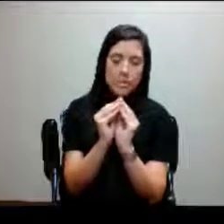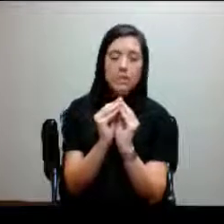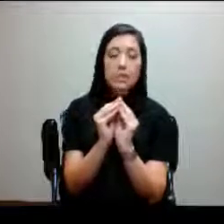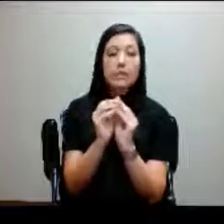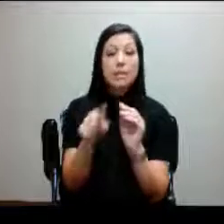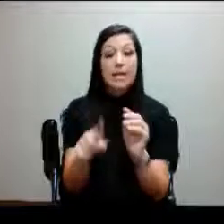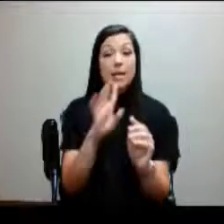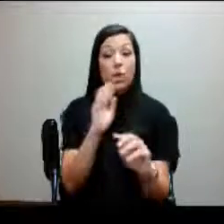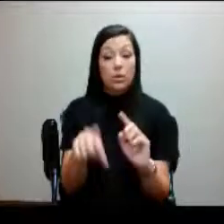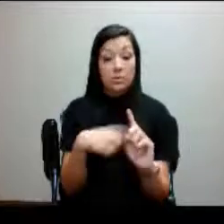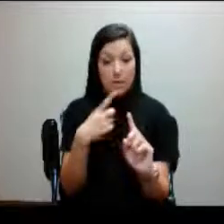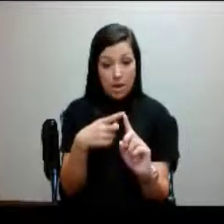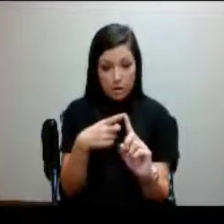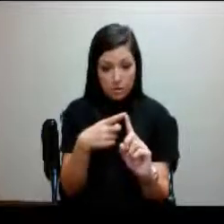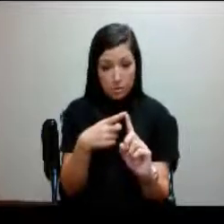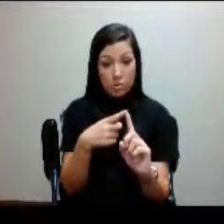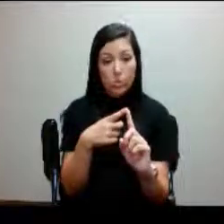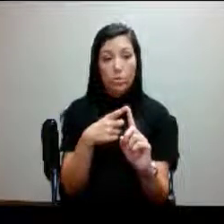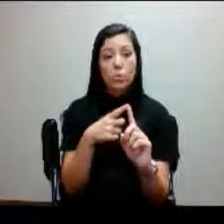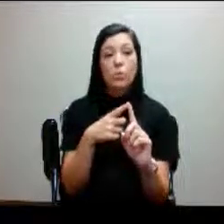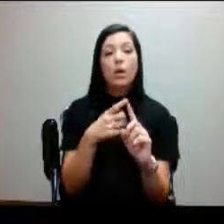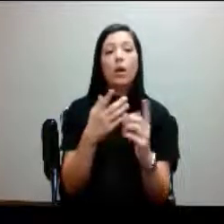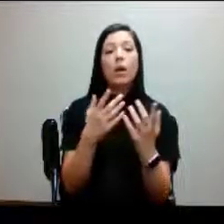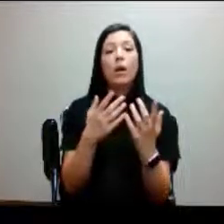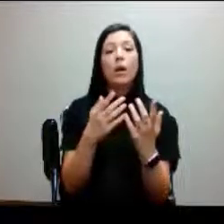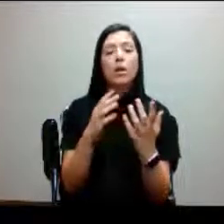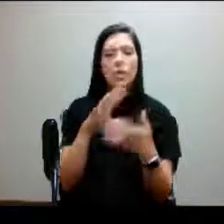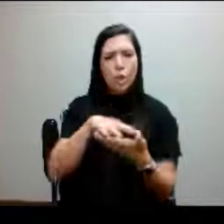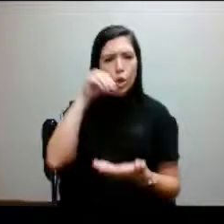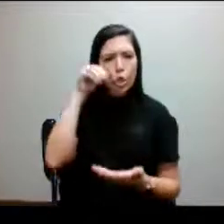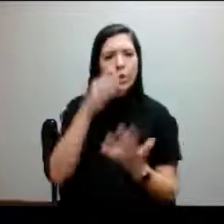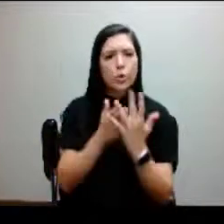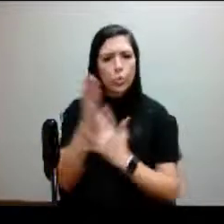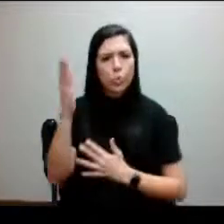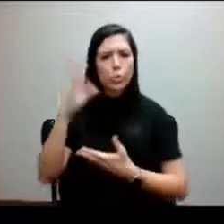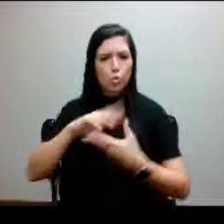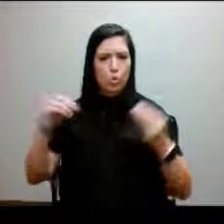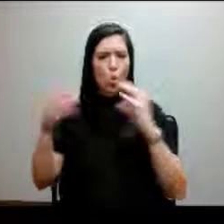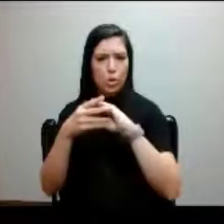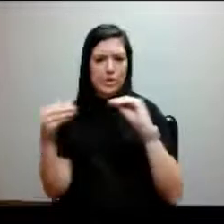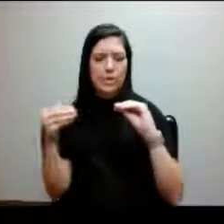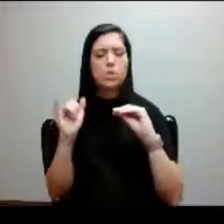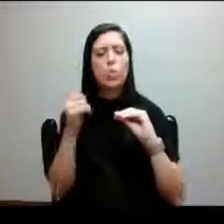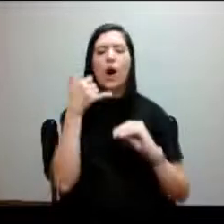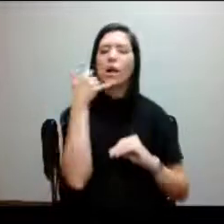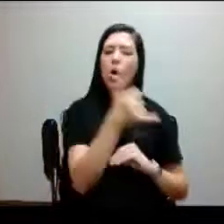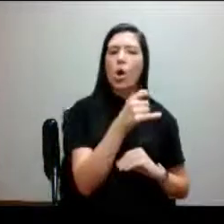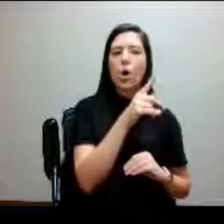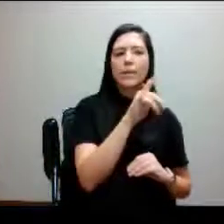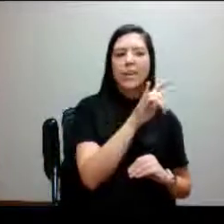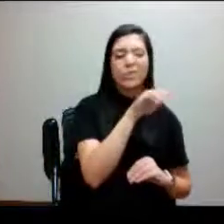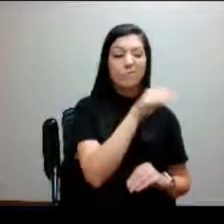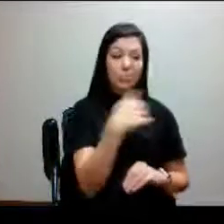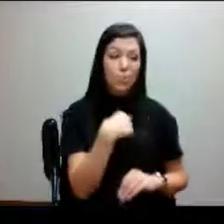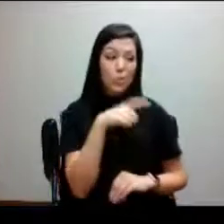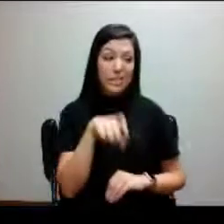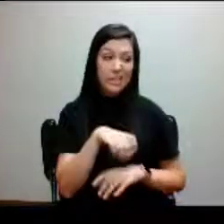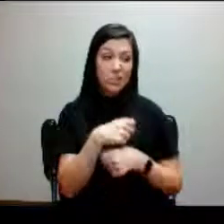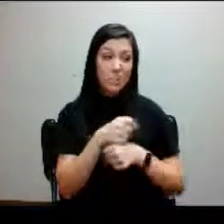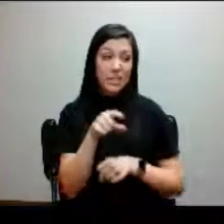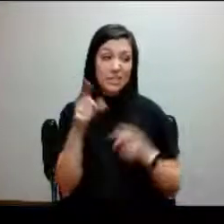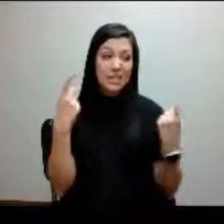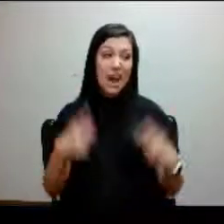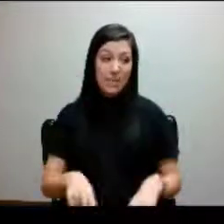talked about the art of learning through storytelling. And so I called Kelsey up and I said, hey, we got to make this happen in some form of fashion.